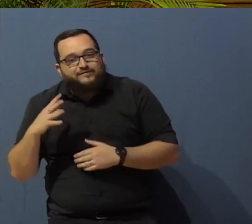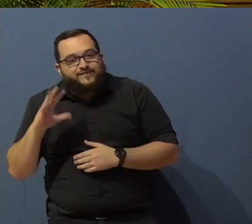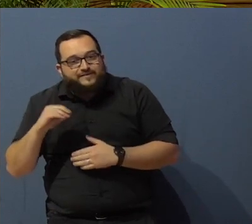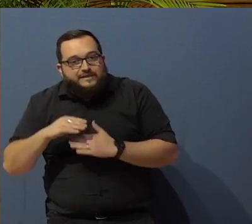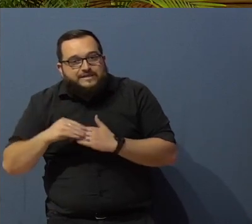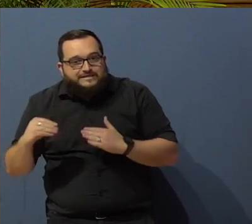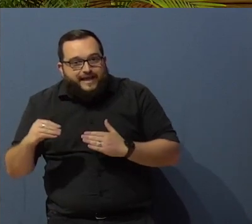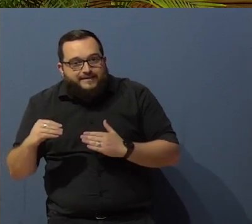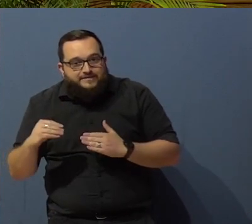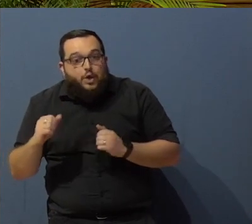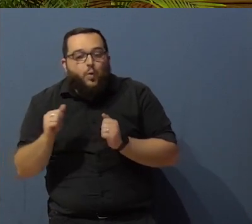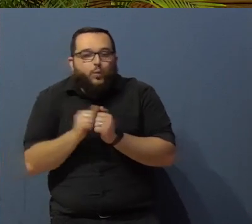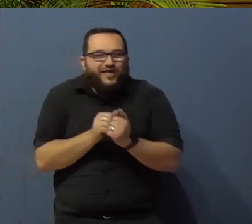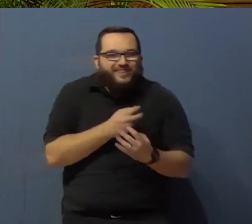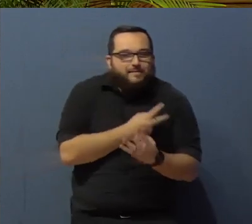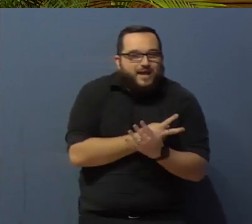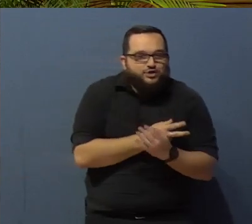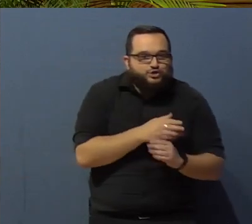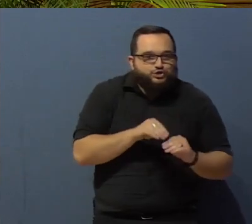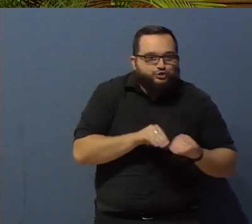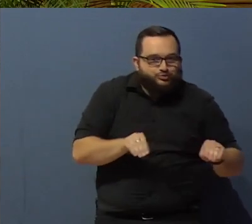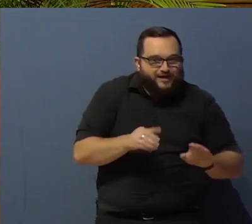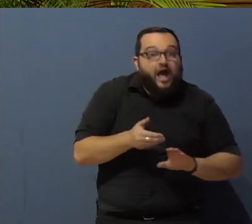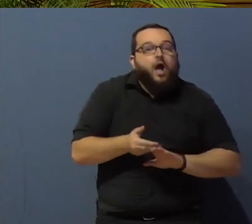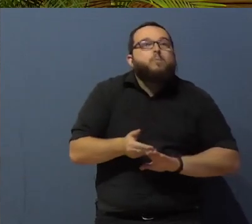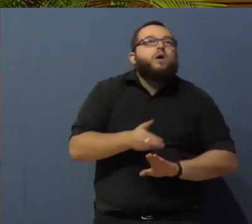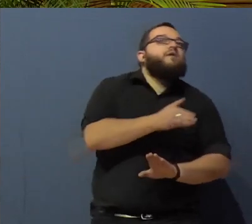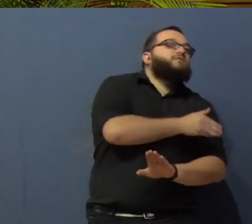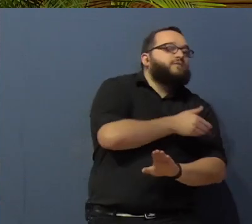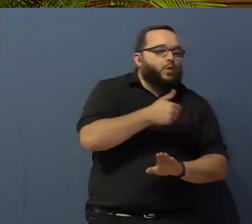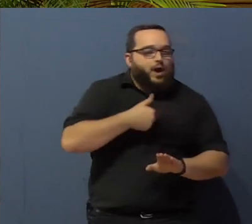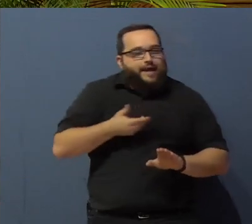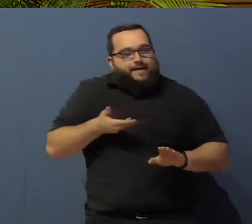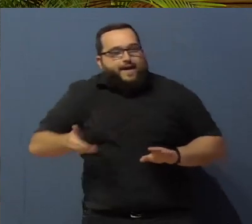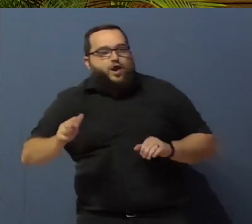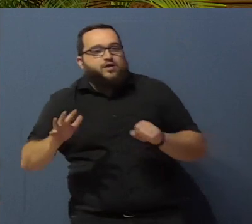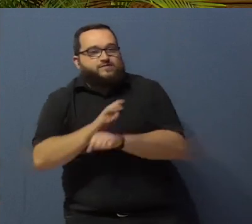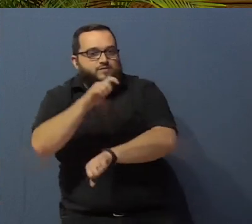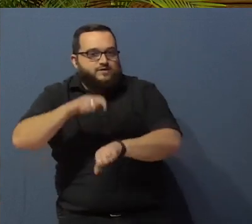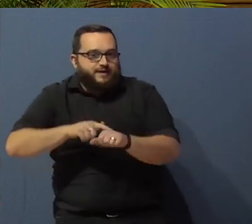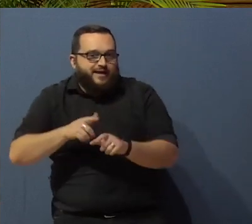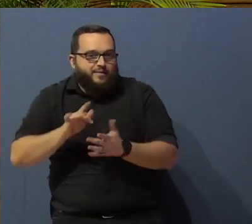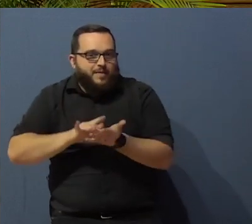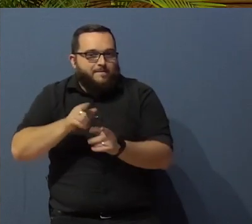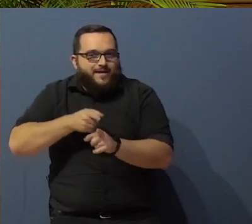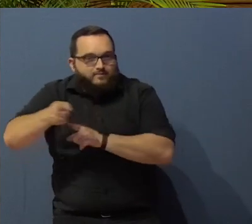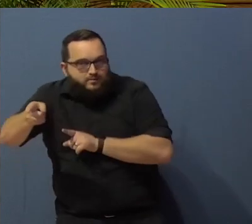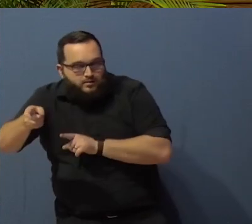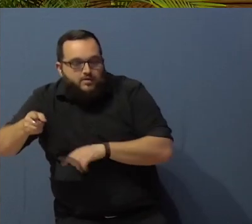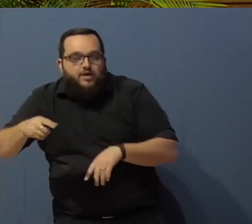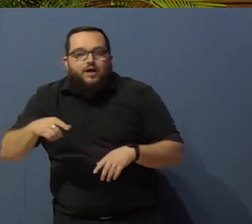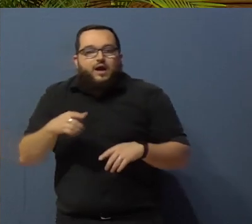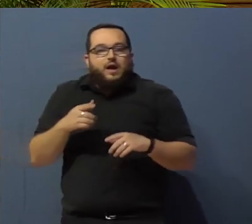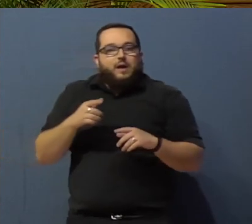master's degree before I got hired full-time in the medical field. But it also has caused me to be persistent,